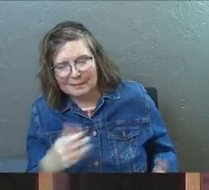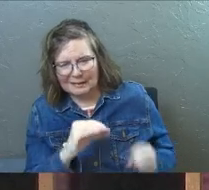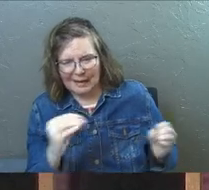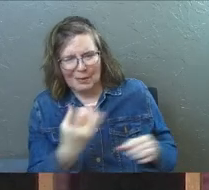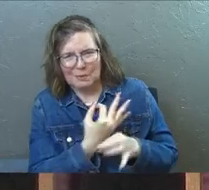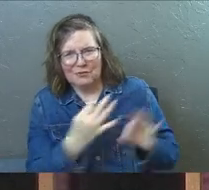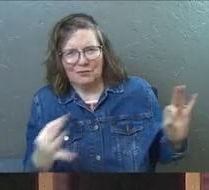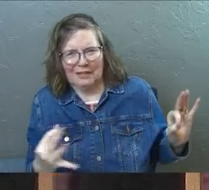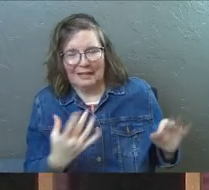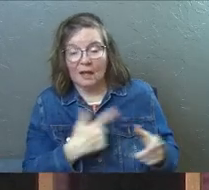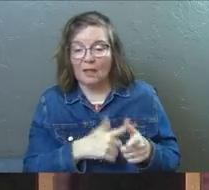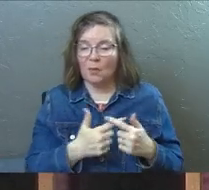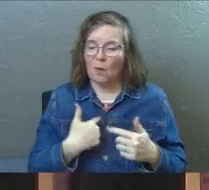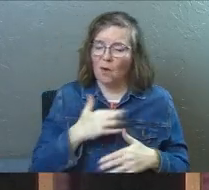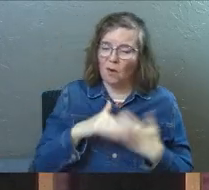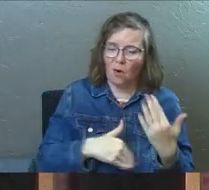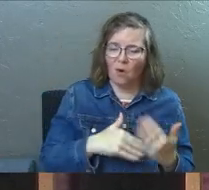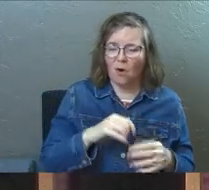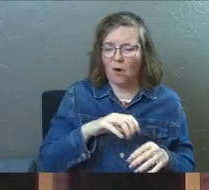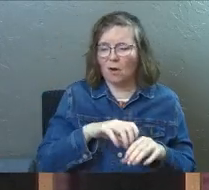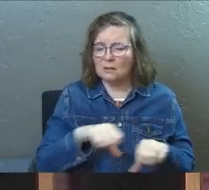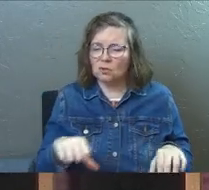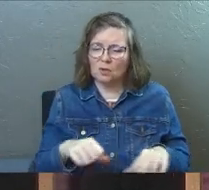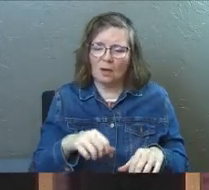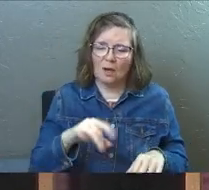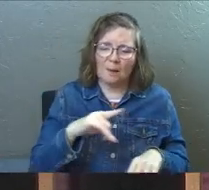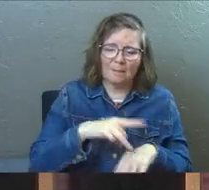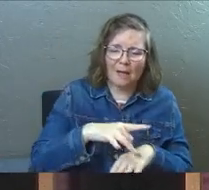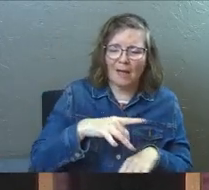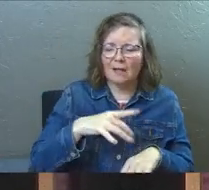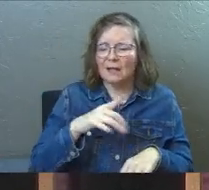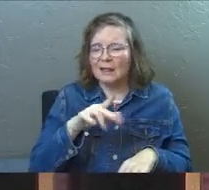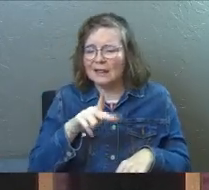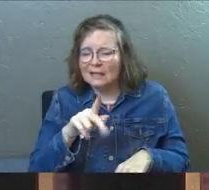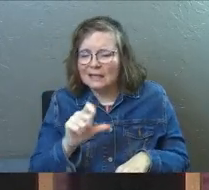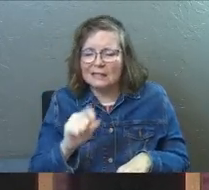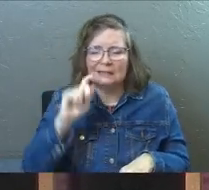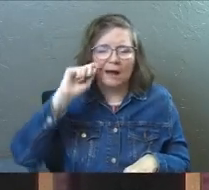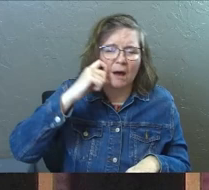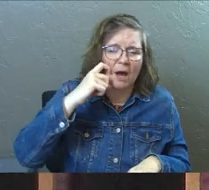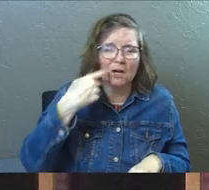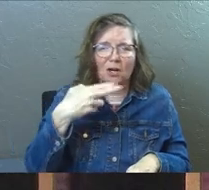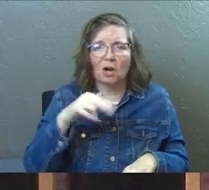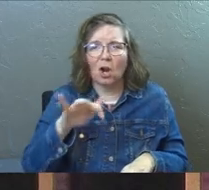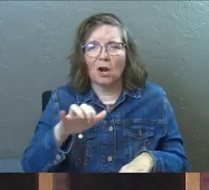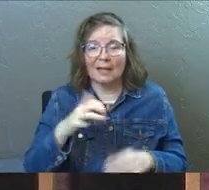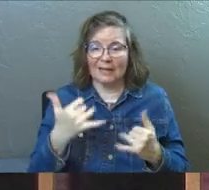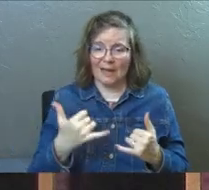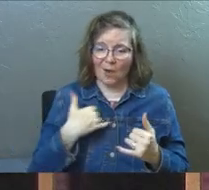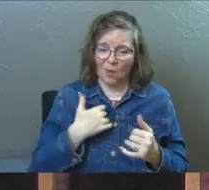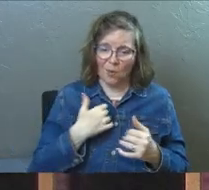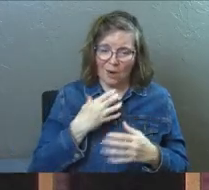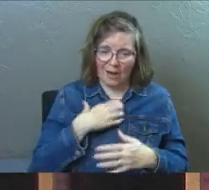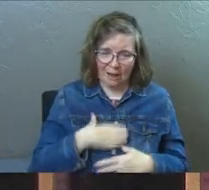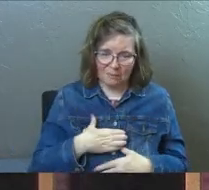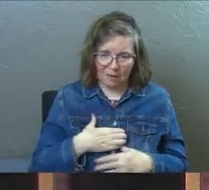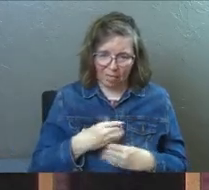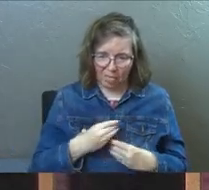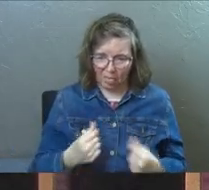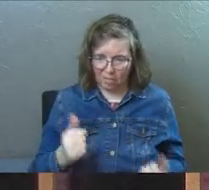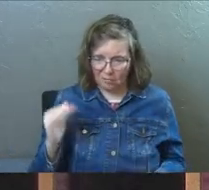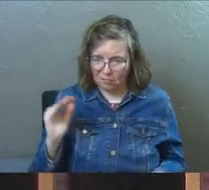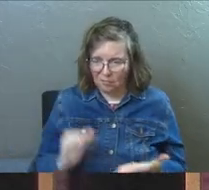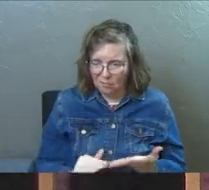Nothing was free. And we had all the cucumbers and melons and leeks and onions and garlic that we wanted, but now our appetites are gone.